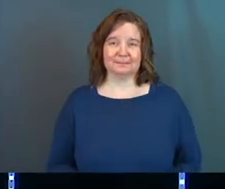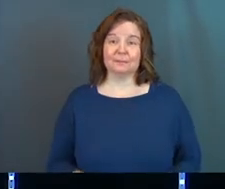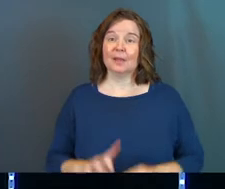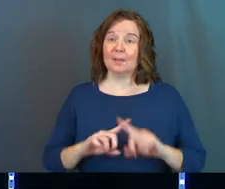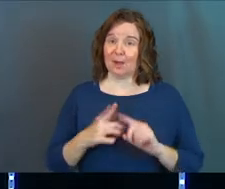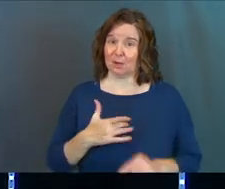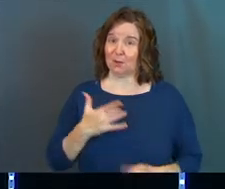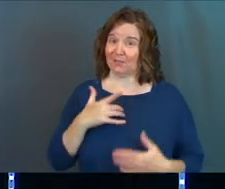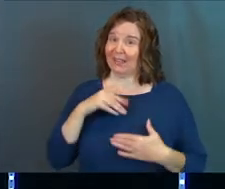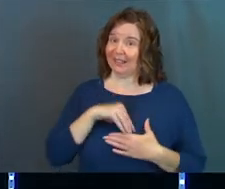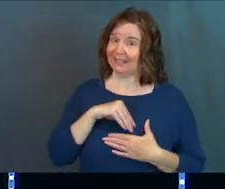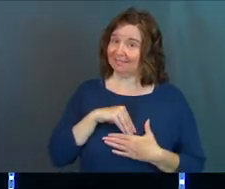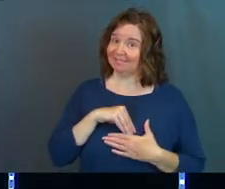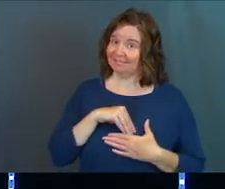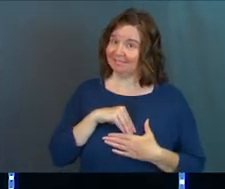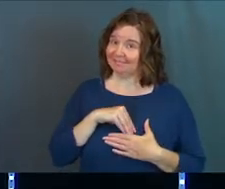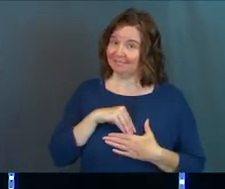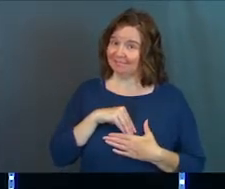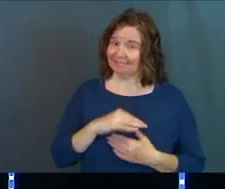But you feel it.